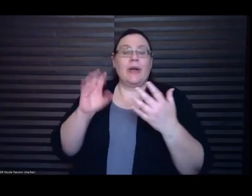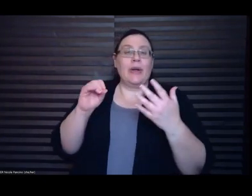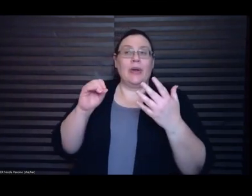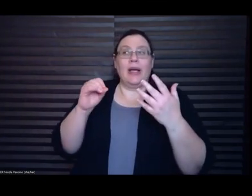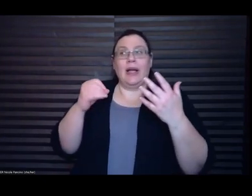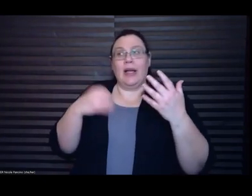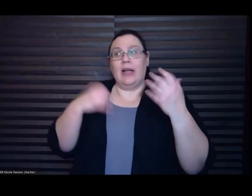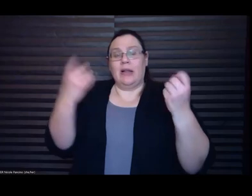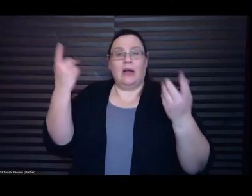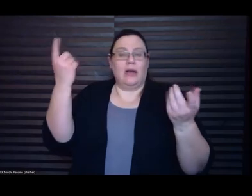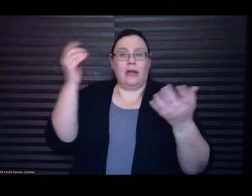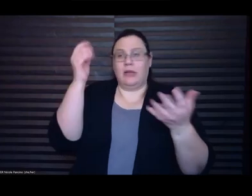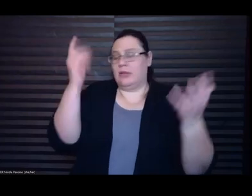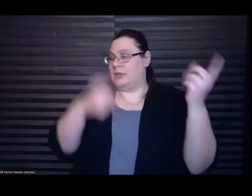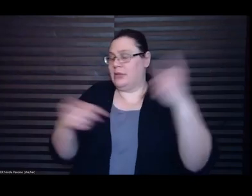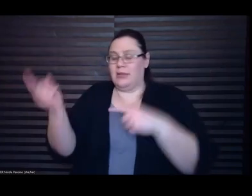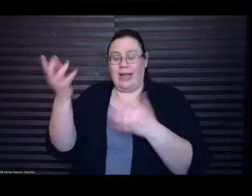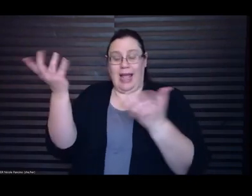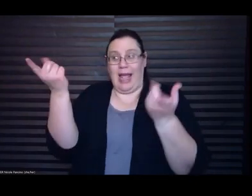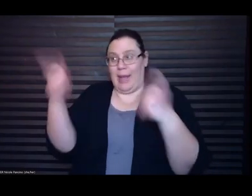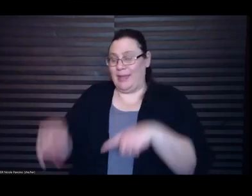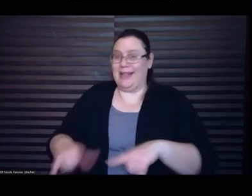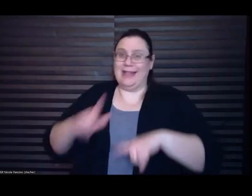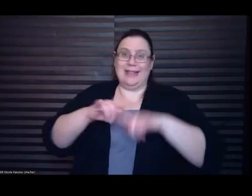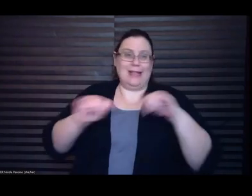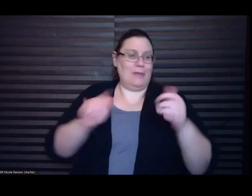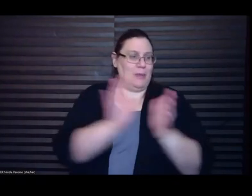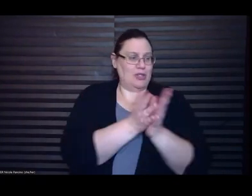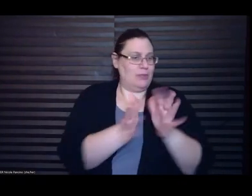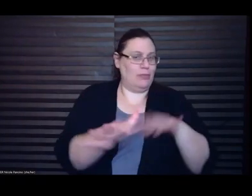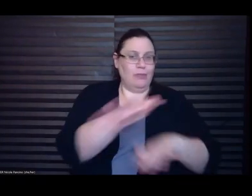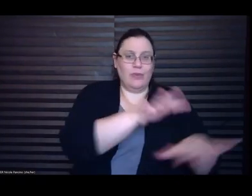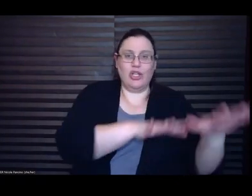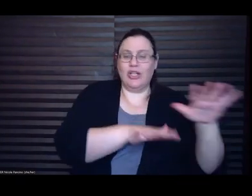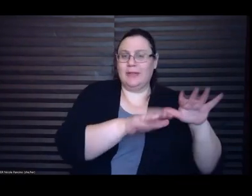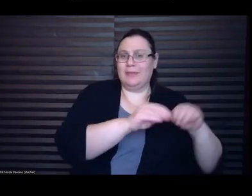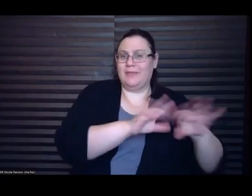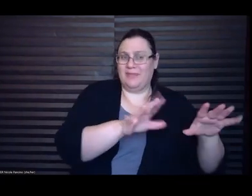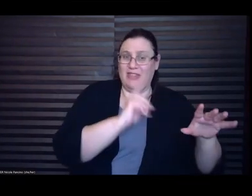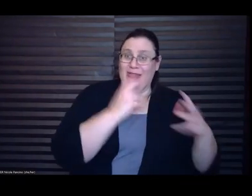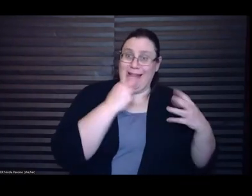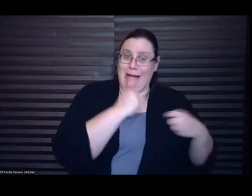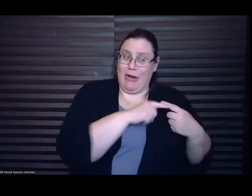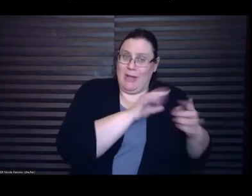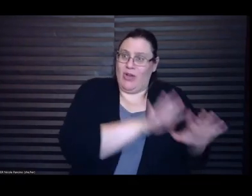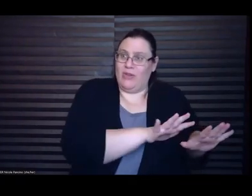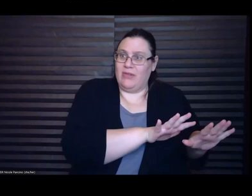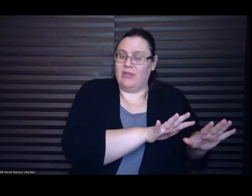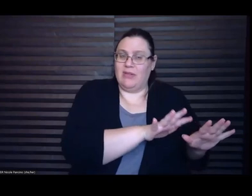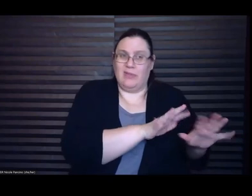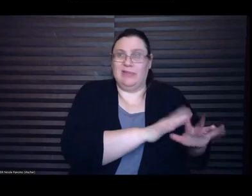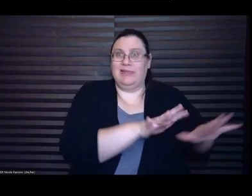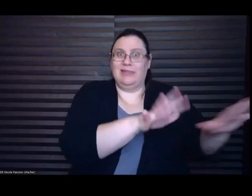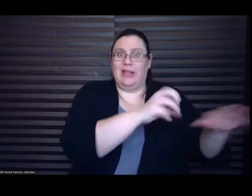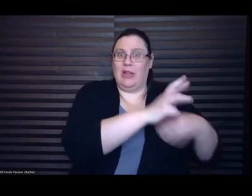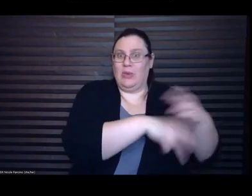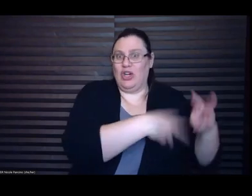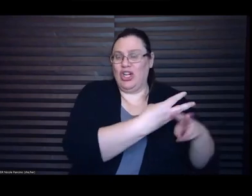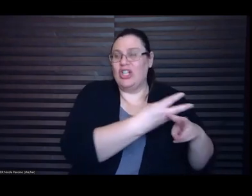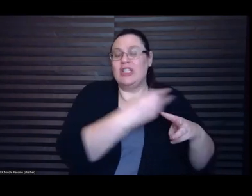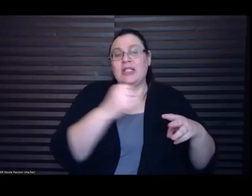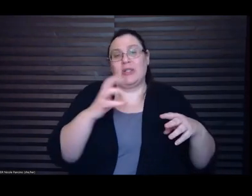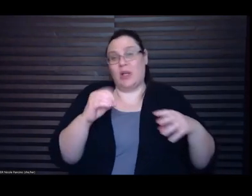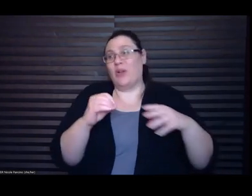this kind of this thing that I cared a lot about um was in the world and so it was it was uh difficult